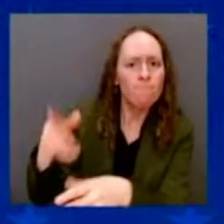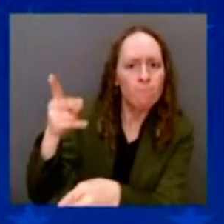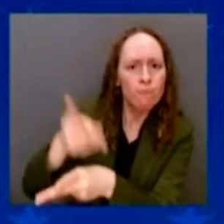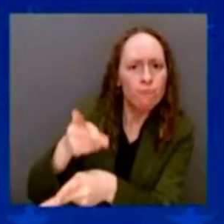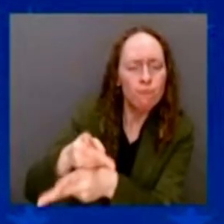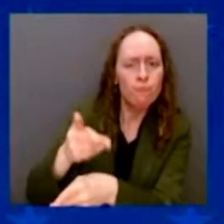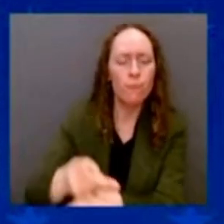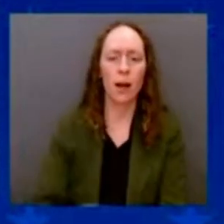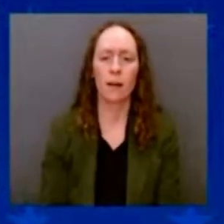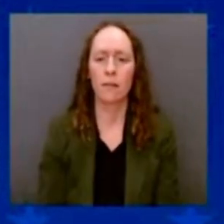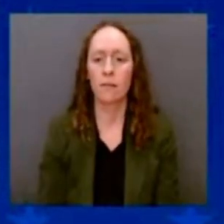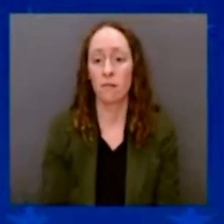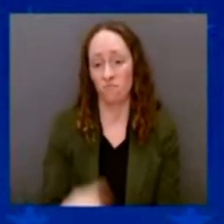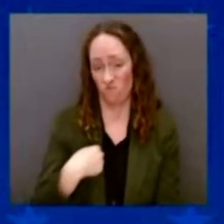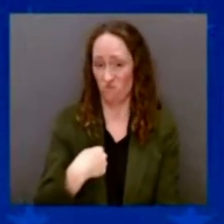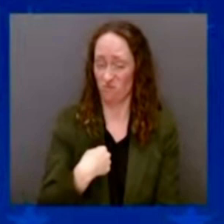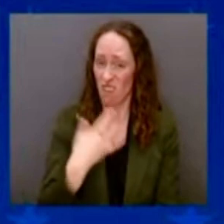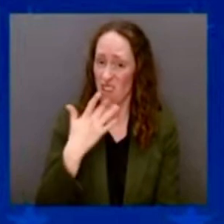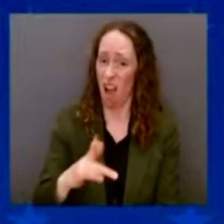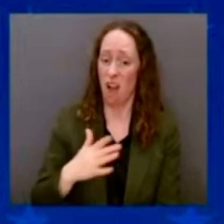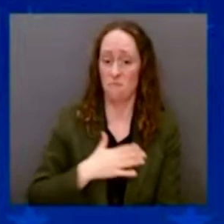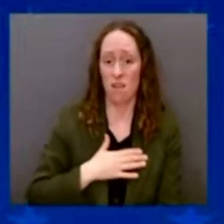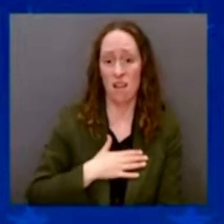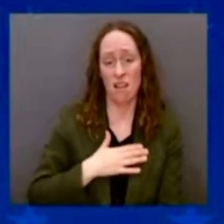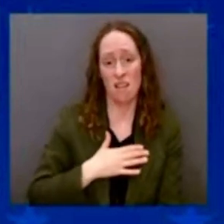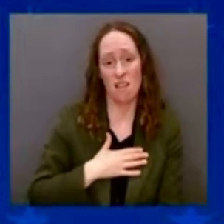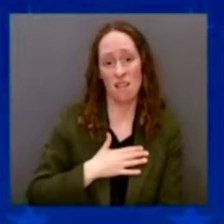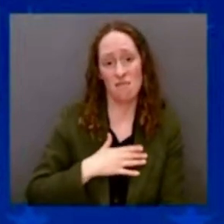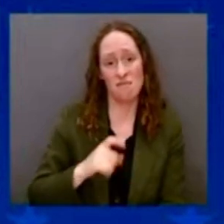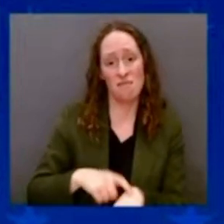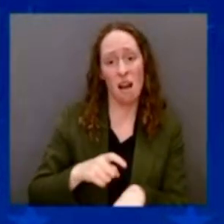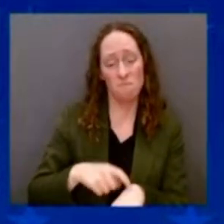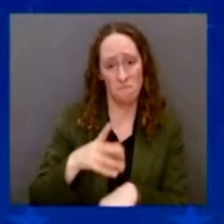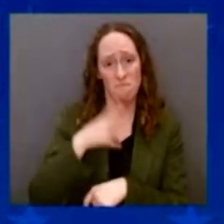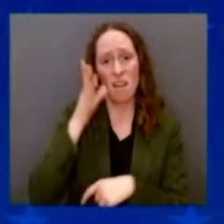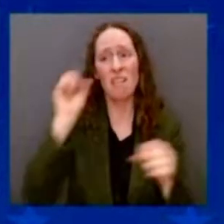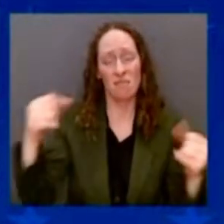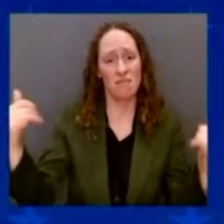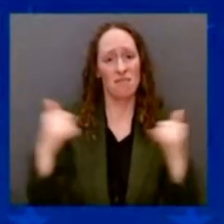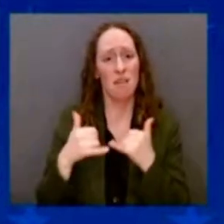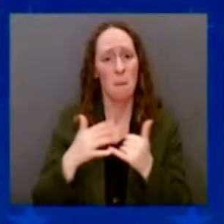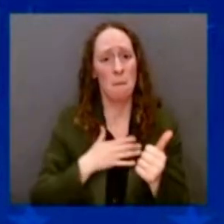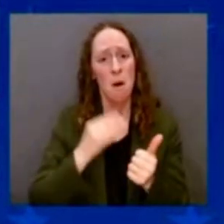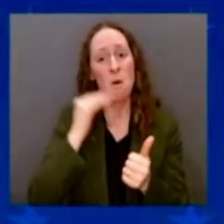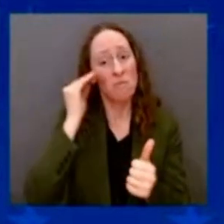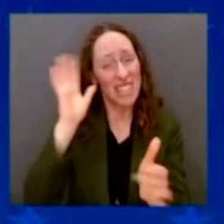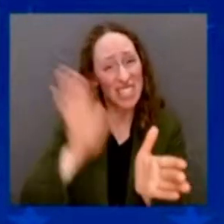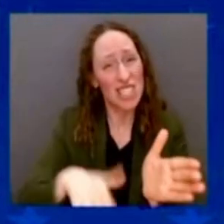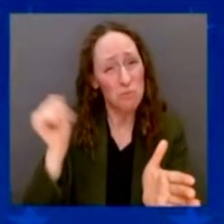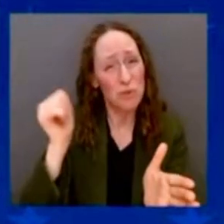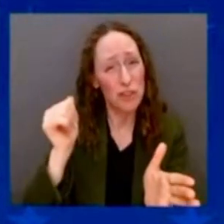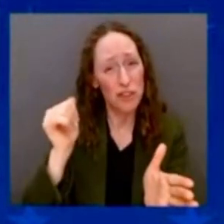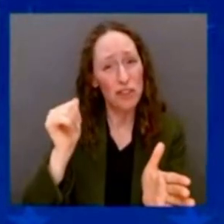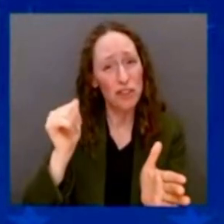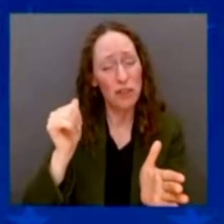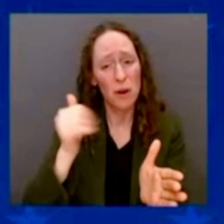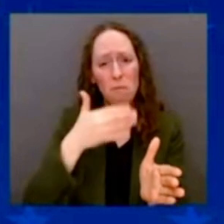it's cheaper if we, in fact, provide for — provide for the ability for them to stay in their homes.